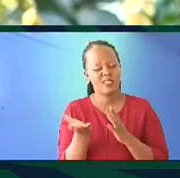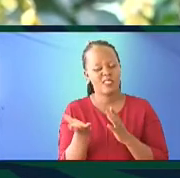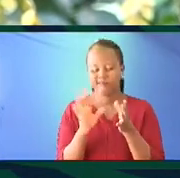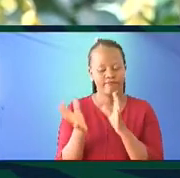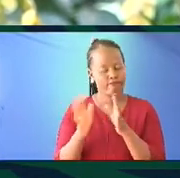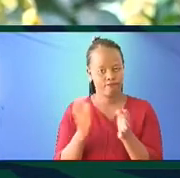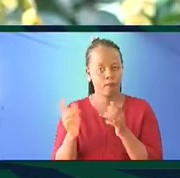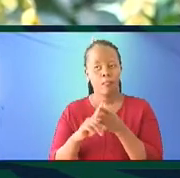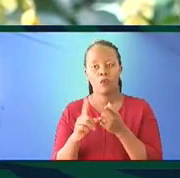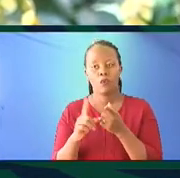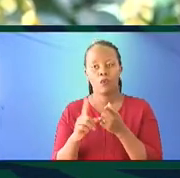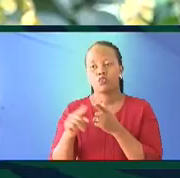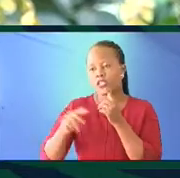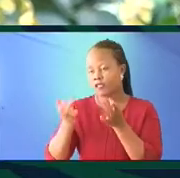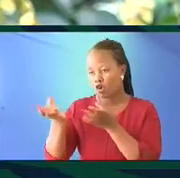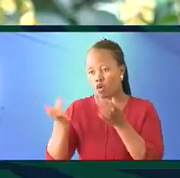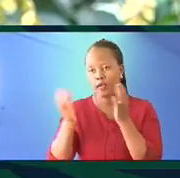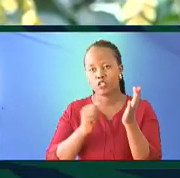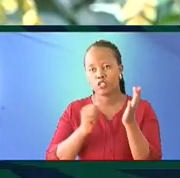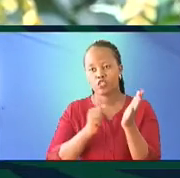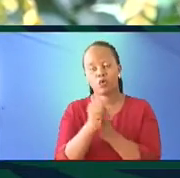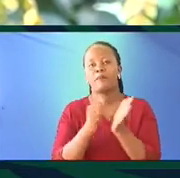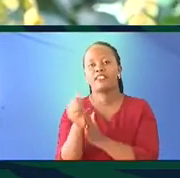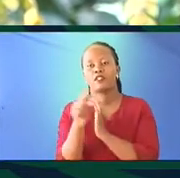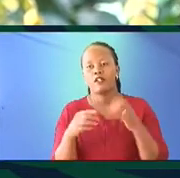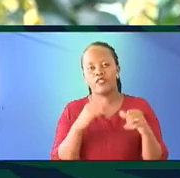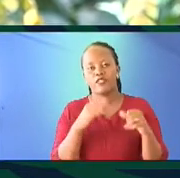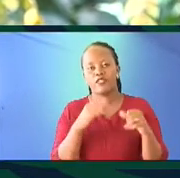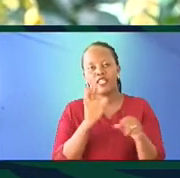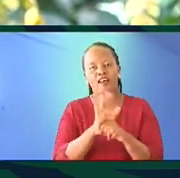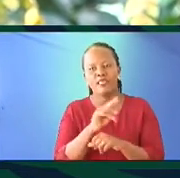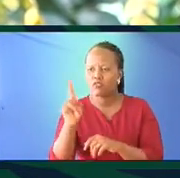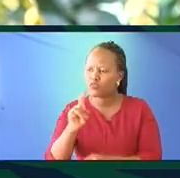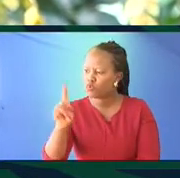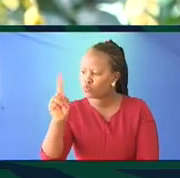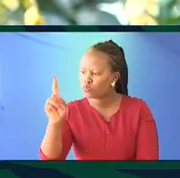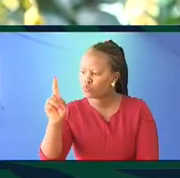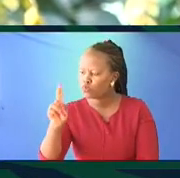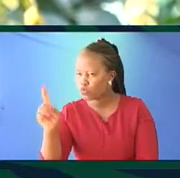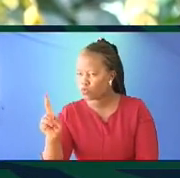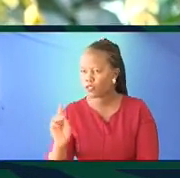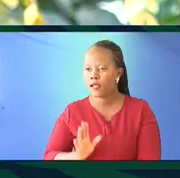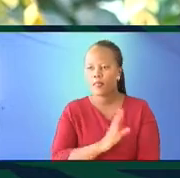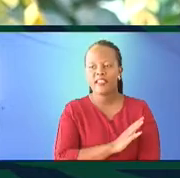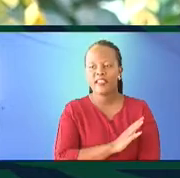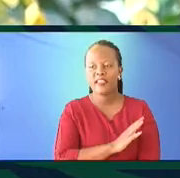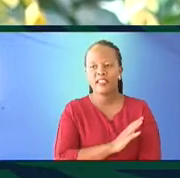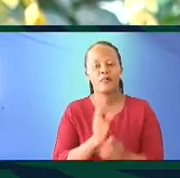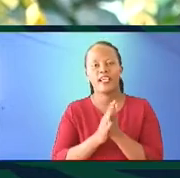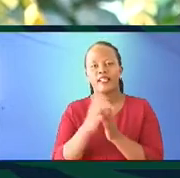and as a commercial publisher, there are so many questions that will be asked by the board and even the shareholders, the rationale